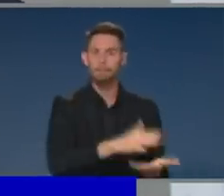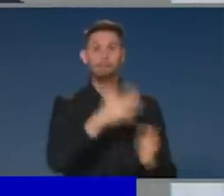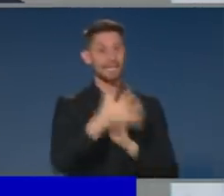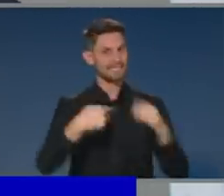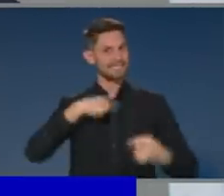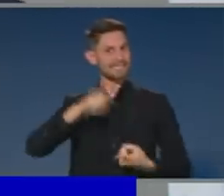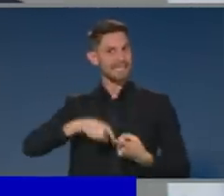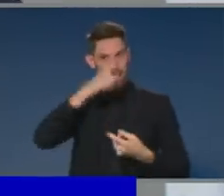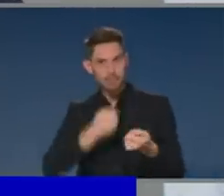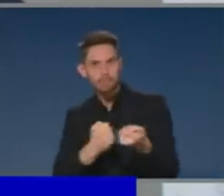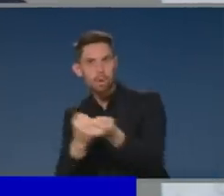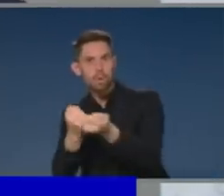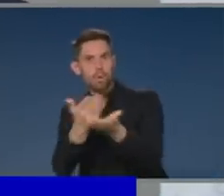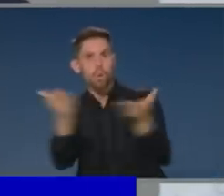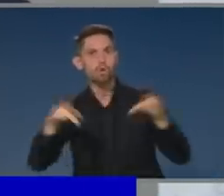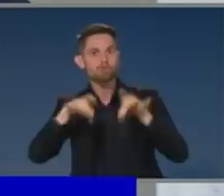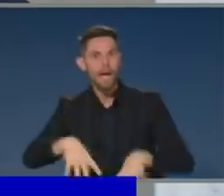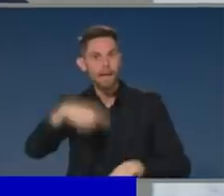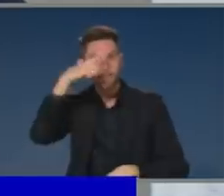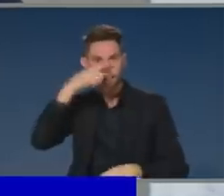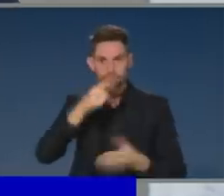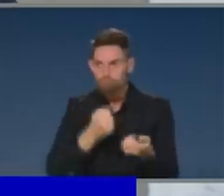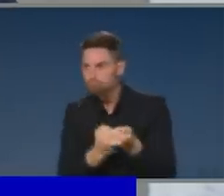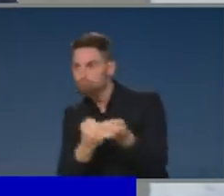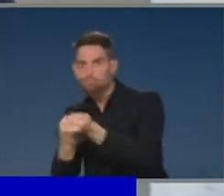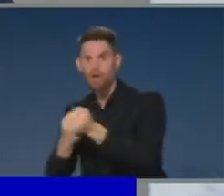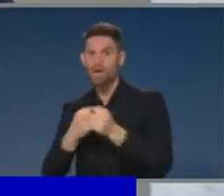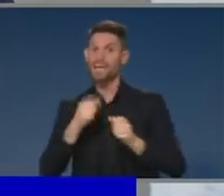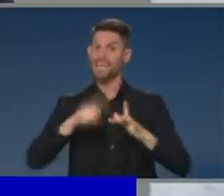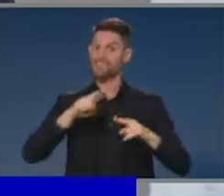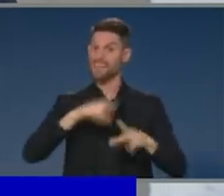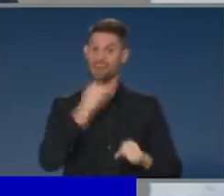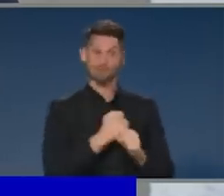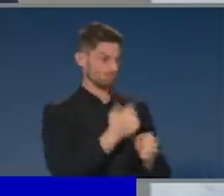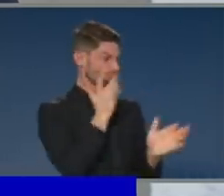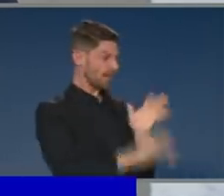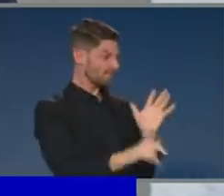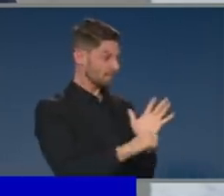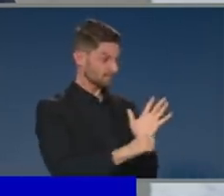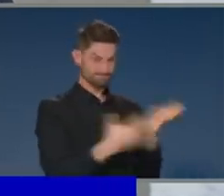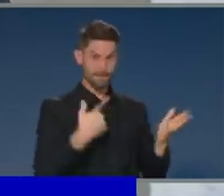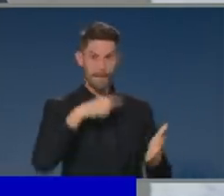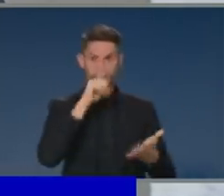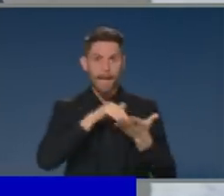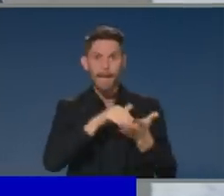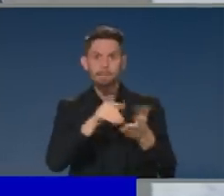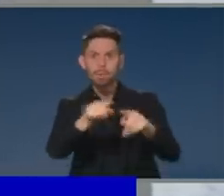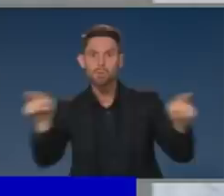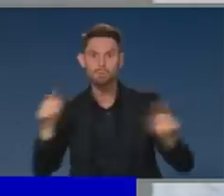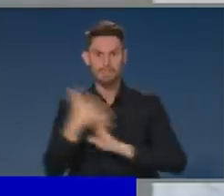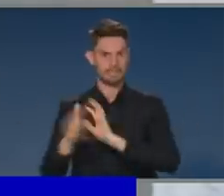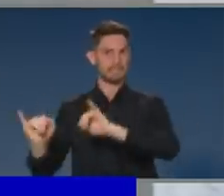economic supports and lifeline to the Australian economy to support the jobs, the households, the payments that are getting people